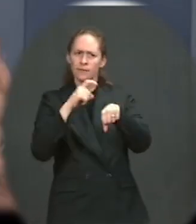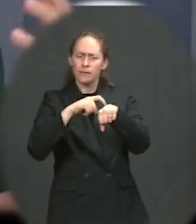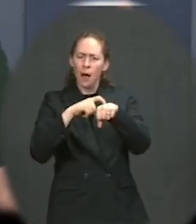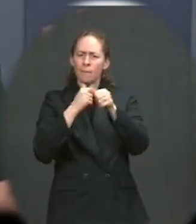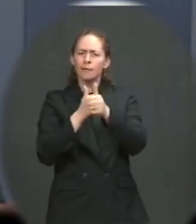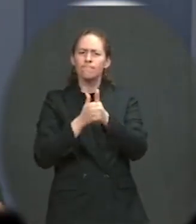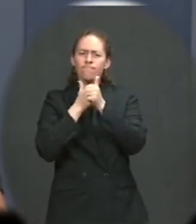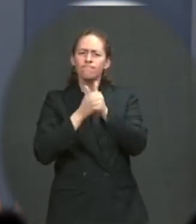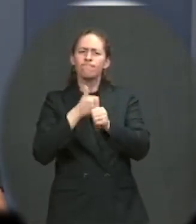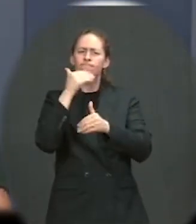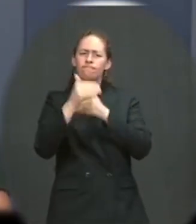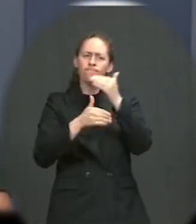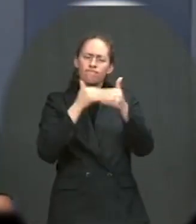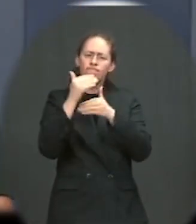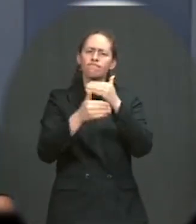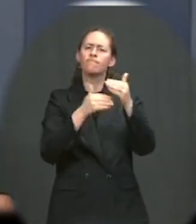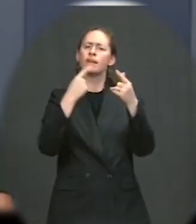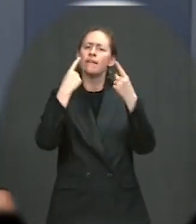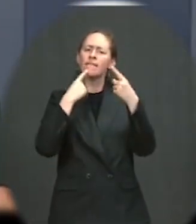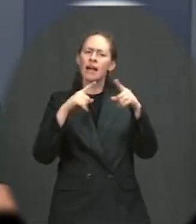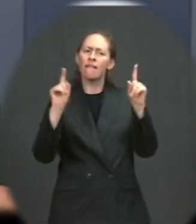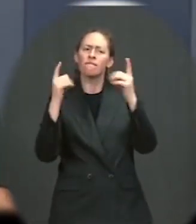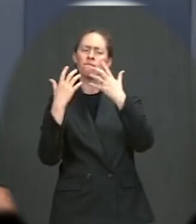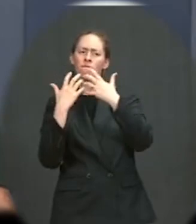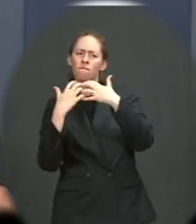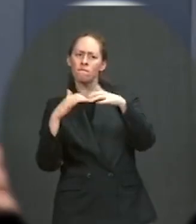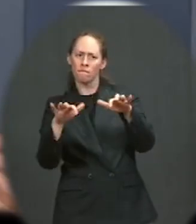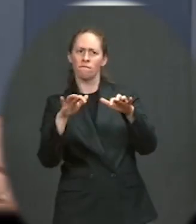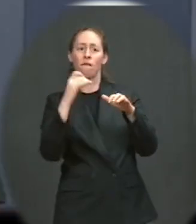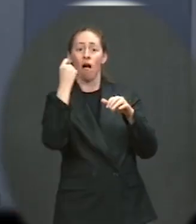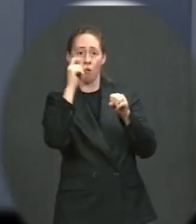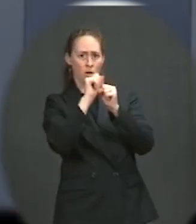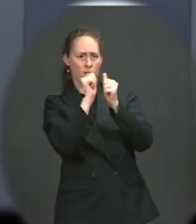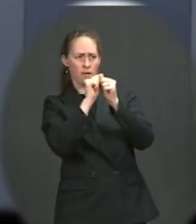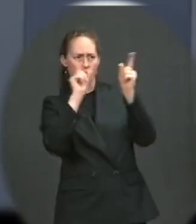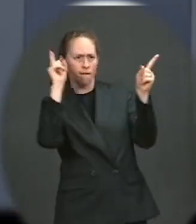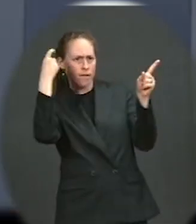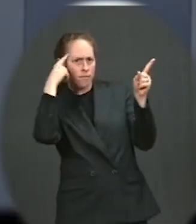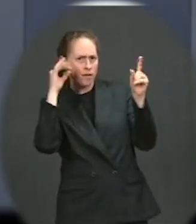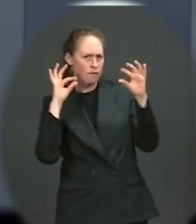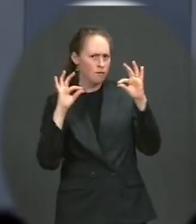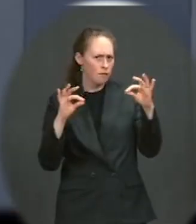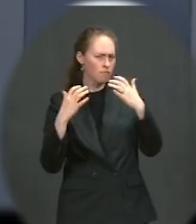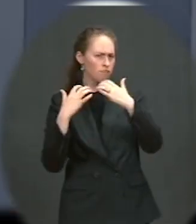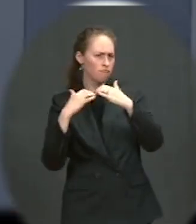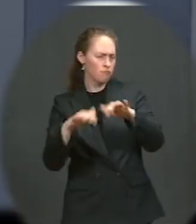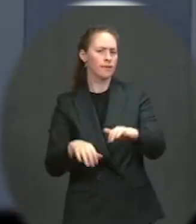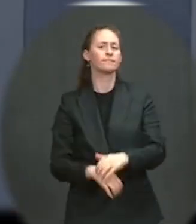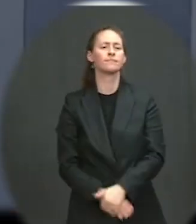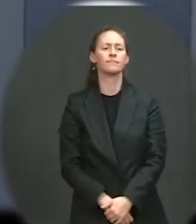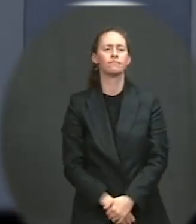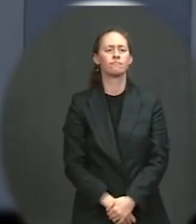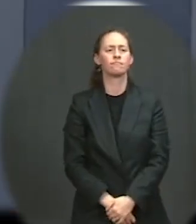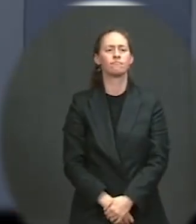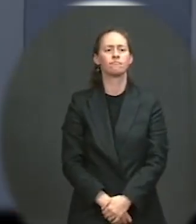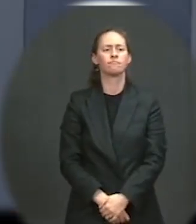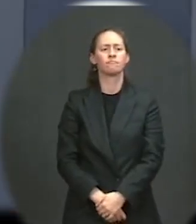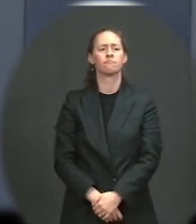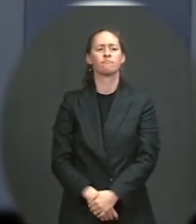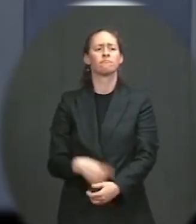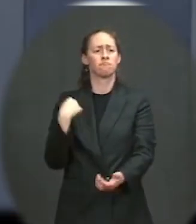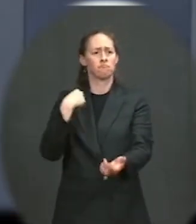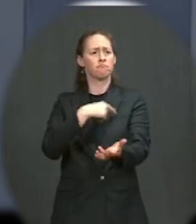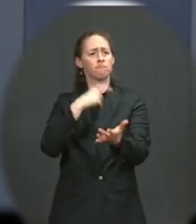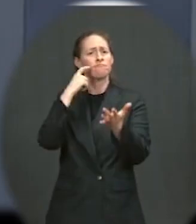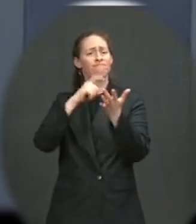and in a coordinated manner with the government. I will say that, while in general we are seeing elevated attacks